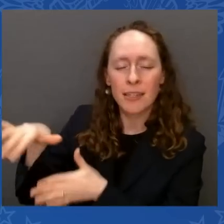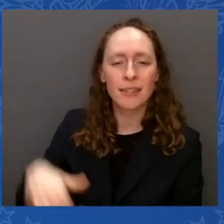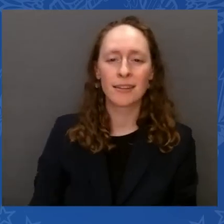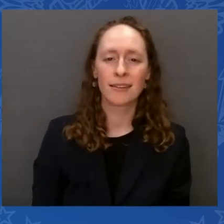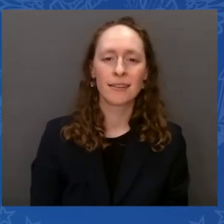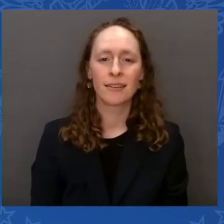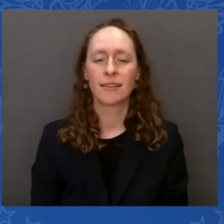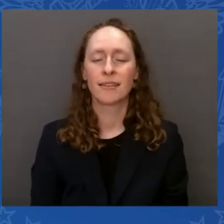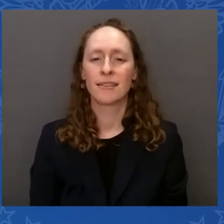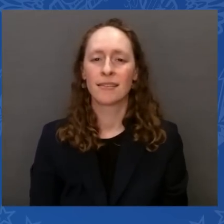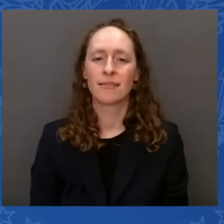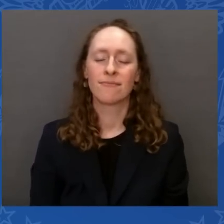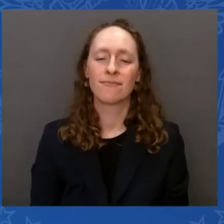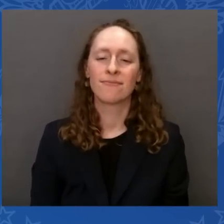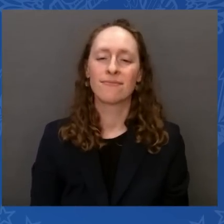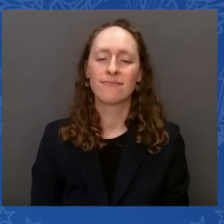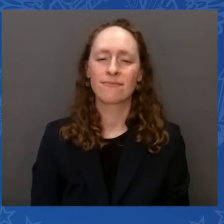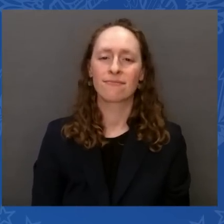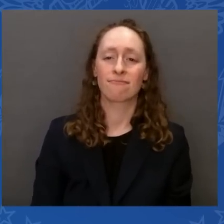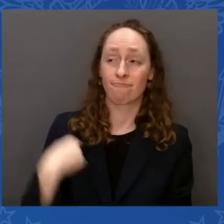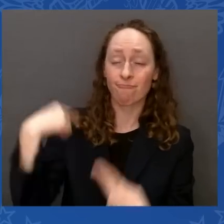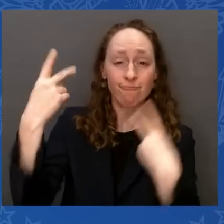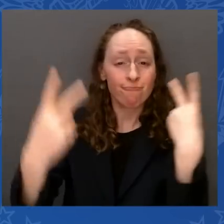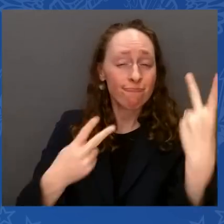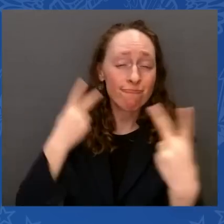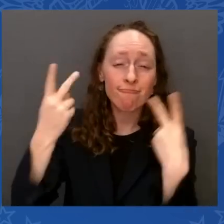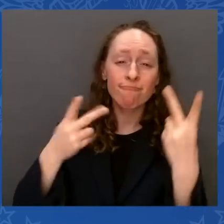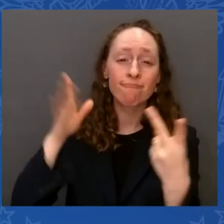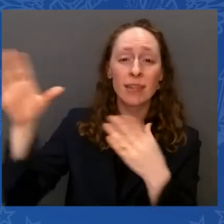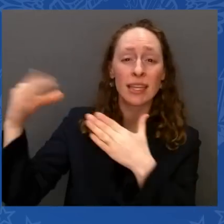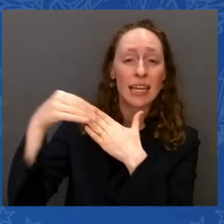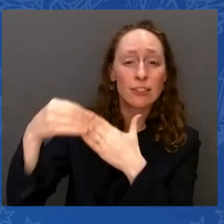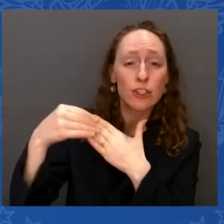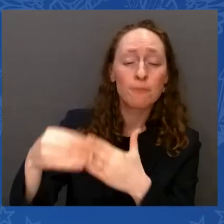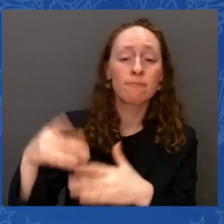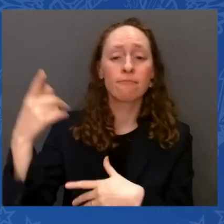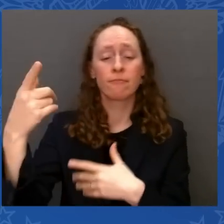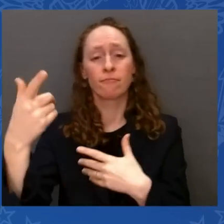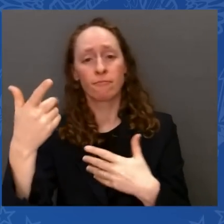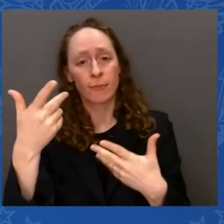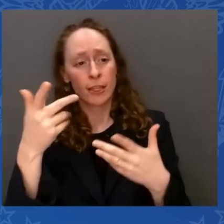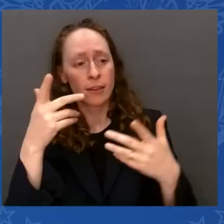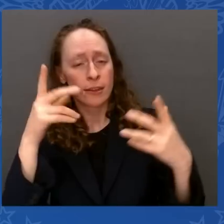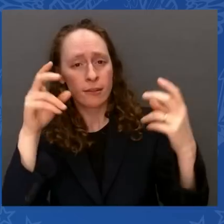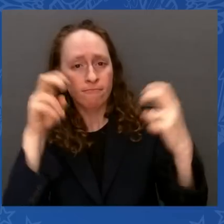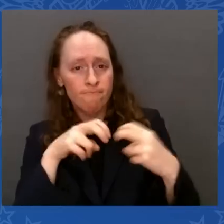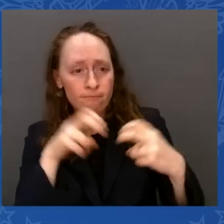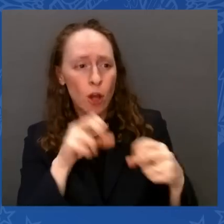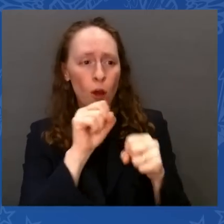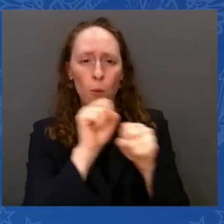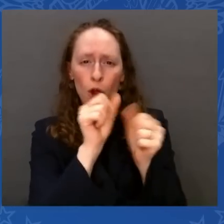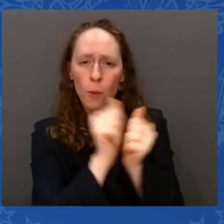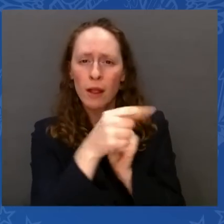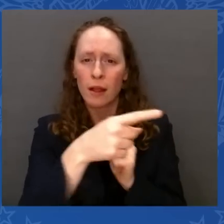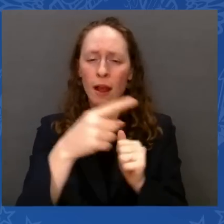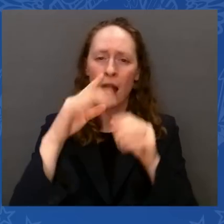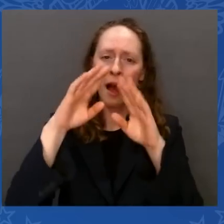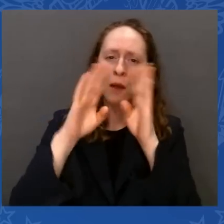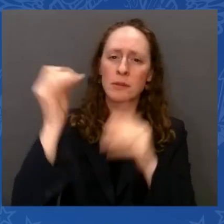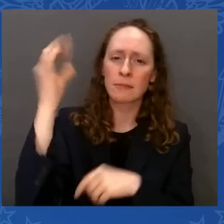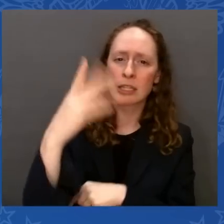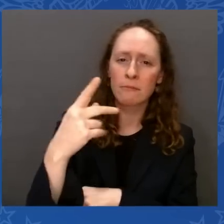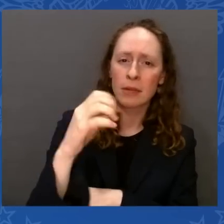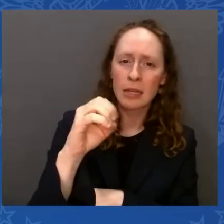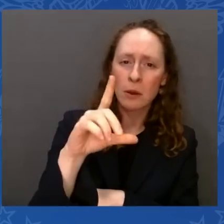in partnership with House Democrats and Senate Democrats. Together, we enacted the